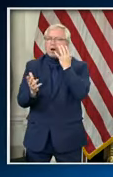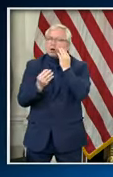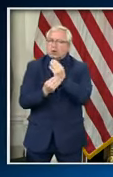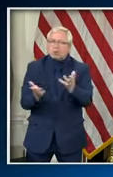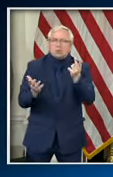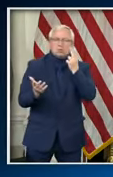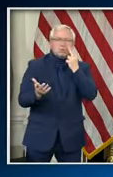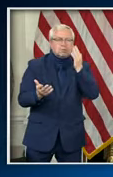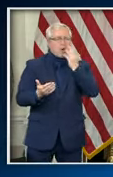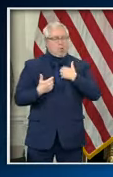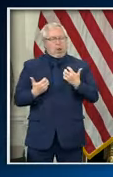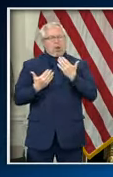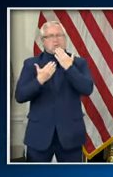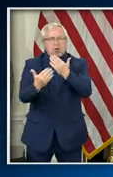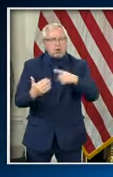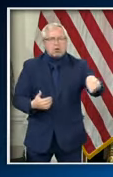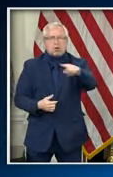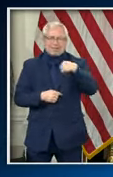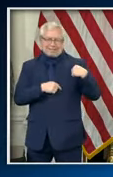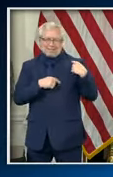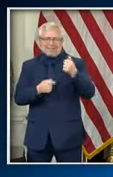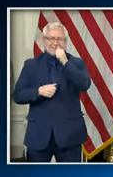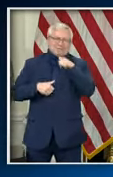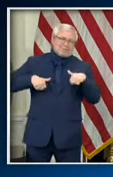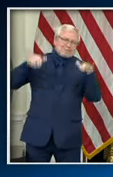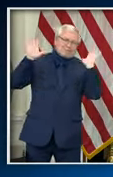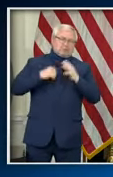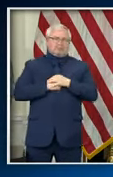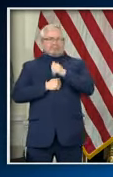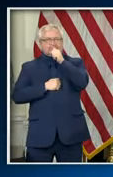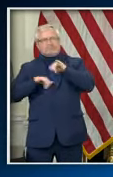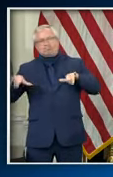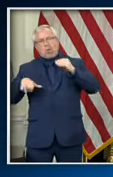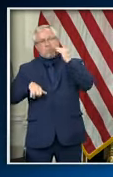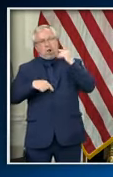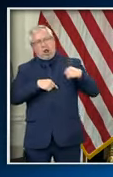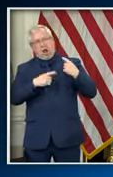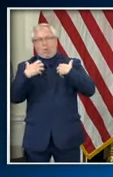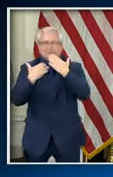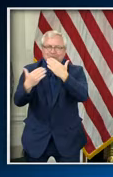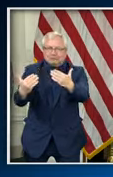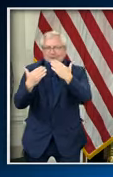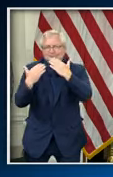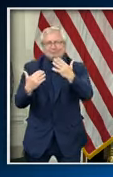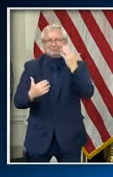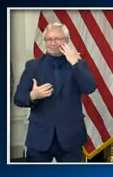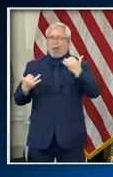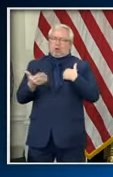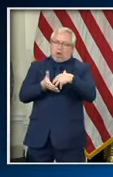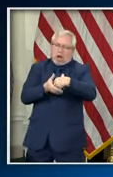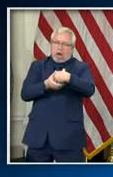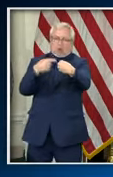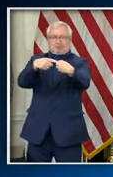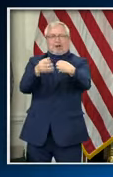progress we are flattening the curve and we are preparing to launch our reopening plan